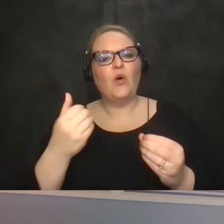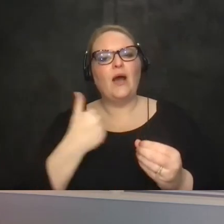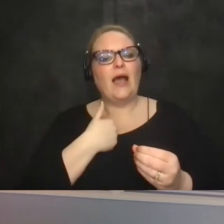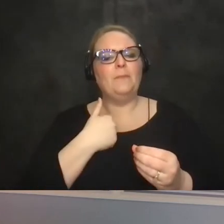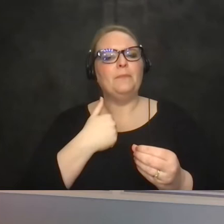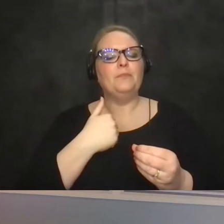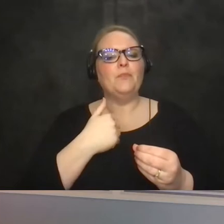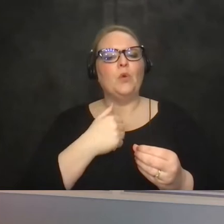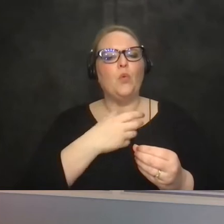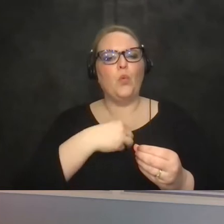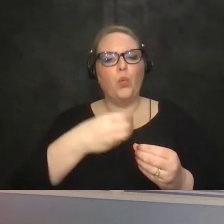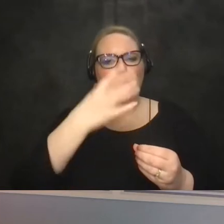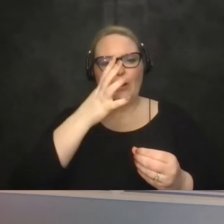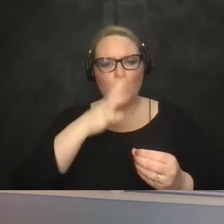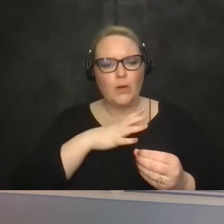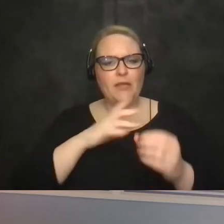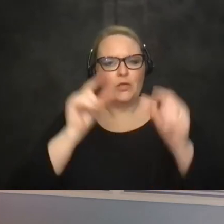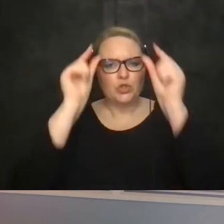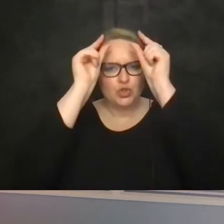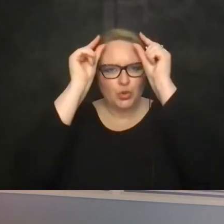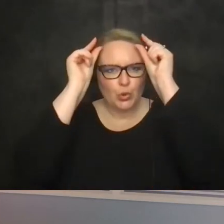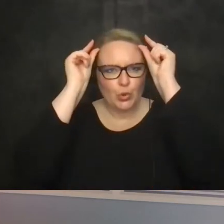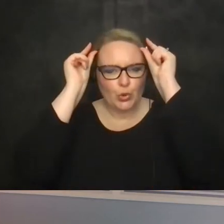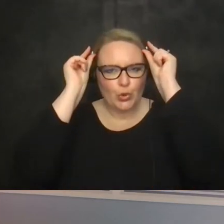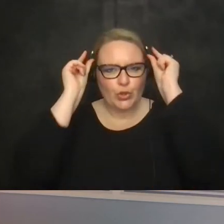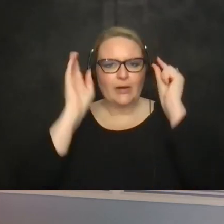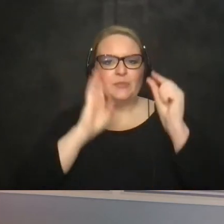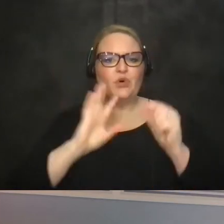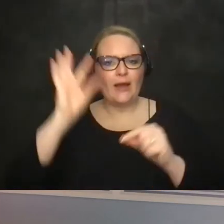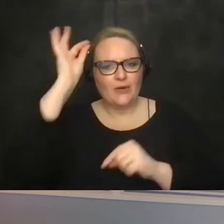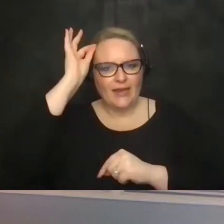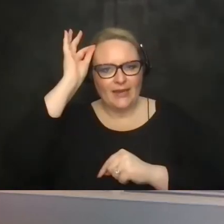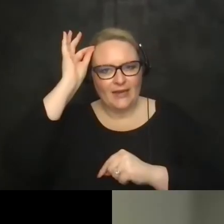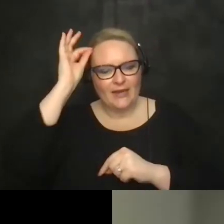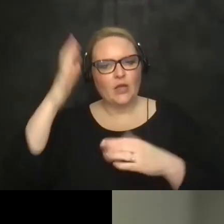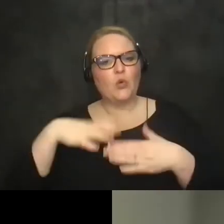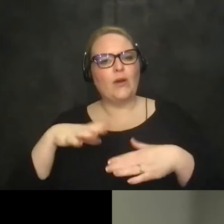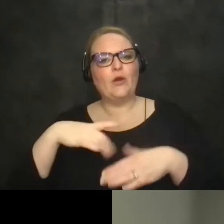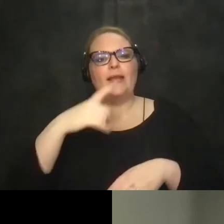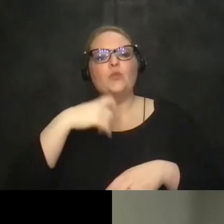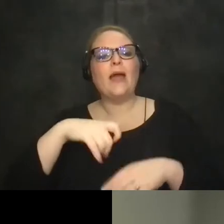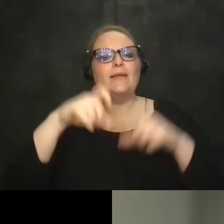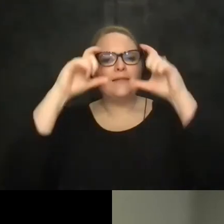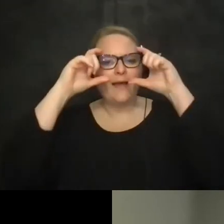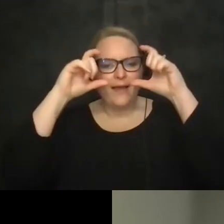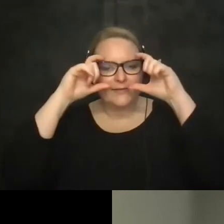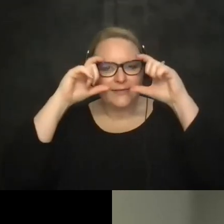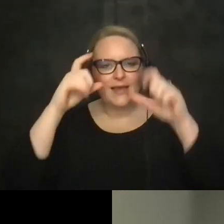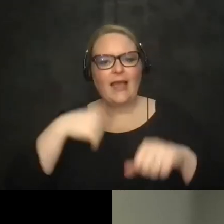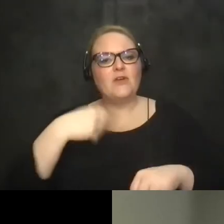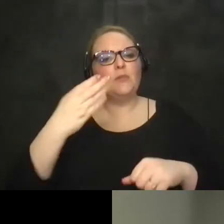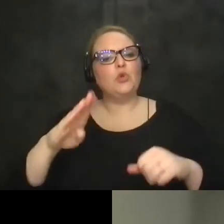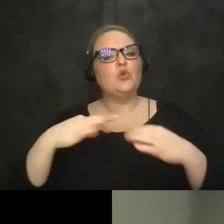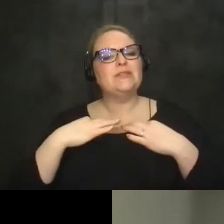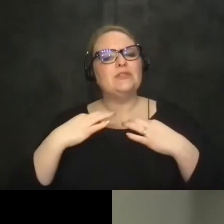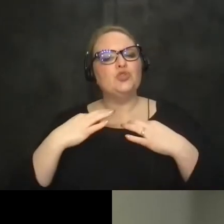white woman with short spiky brown hair wearing red glasses and wearing a blue t-shirt